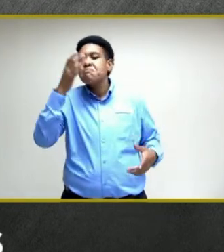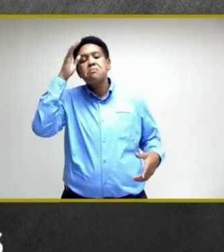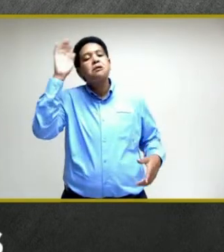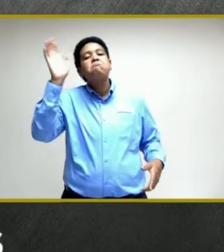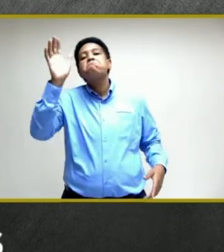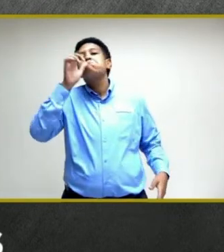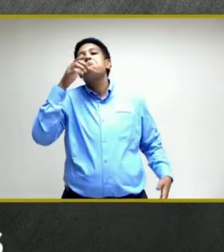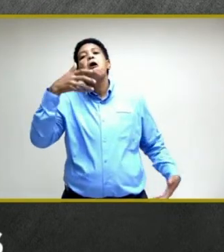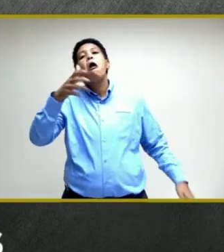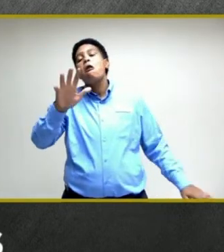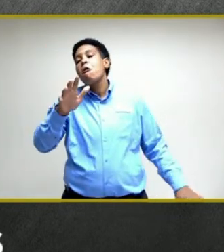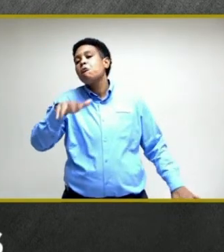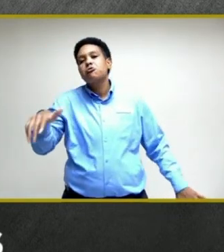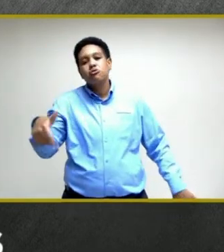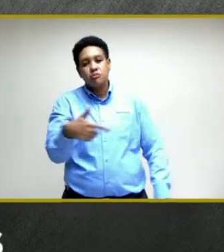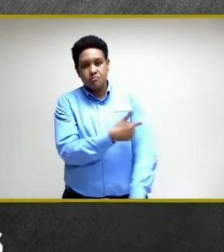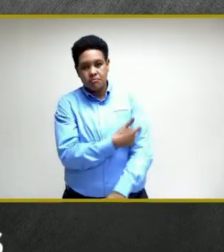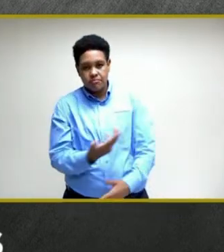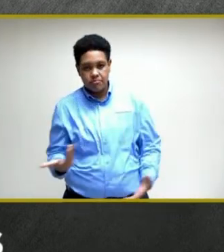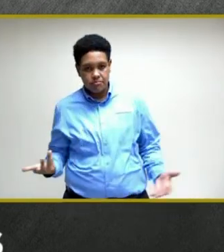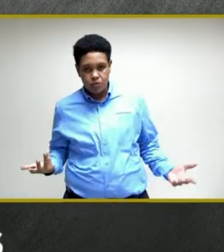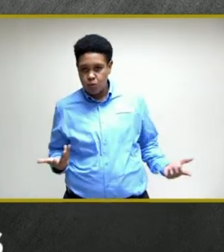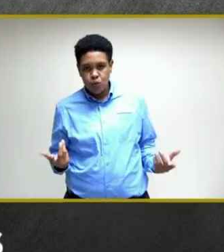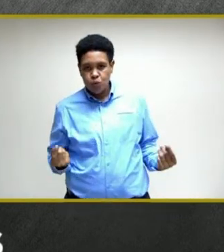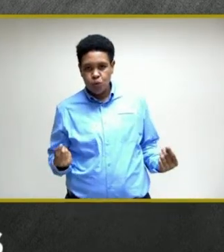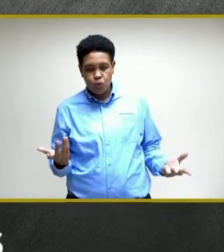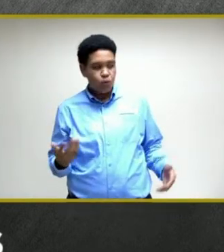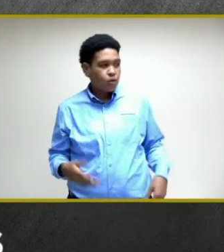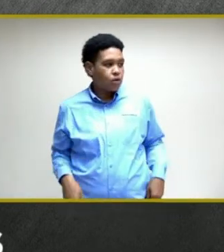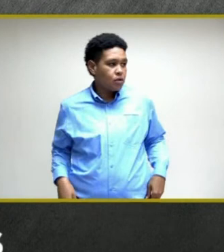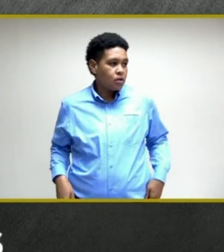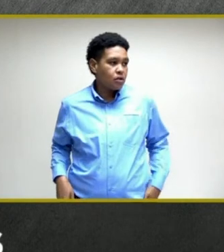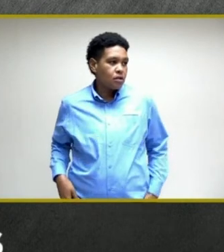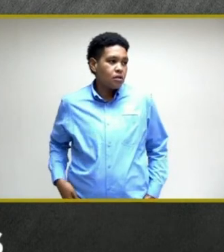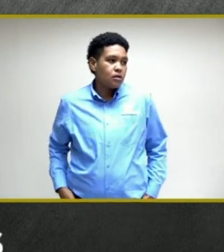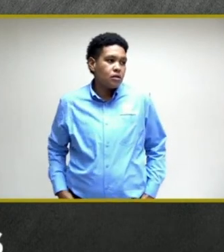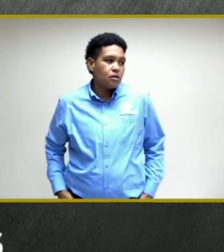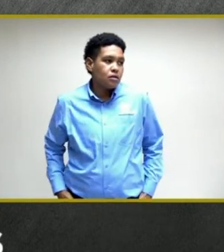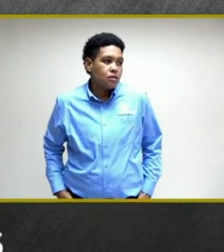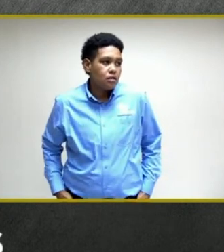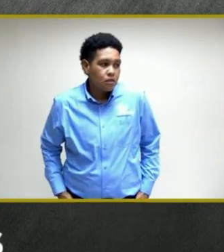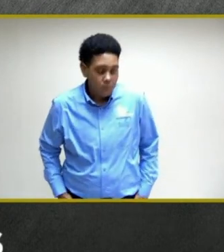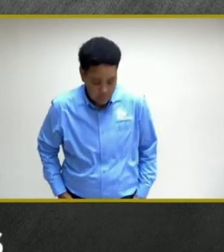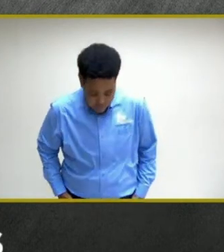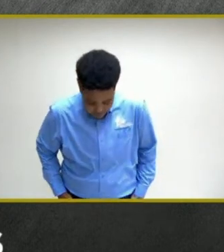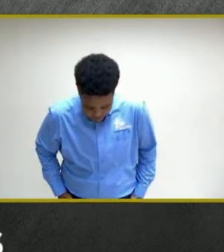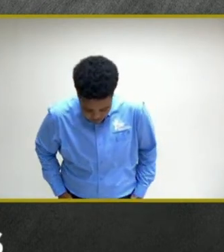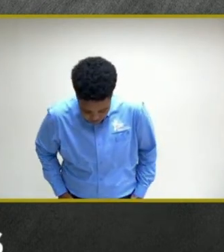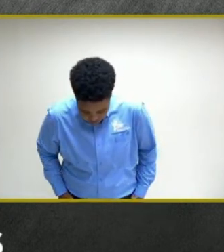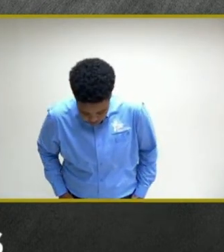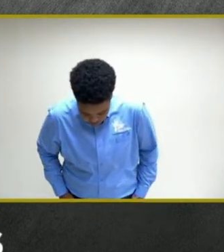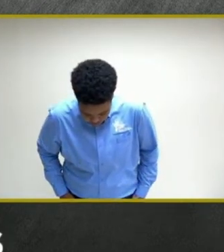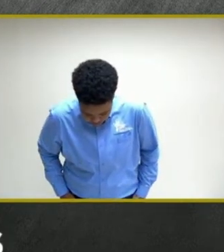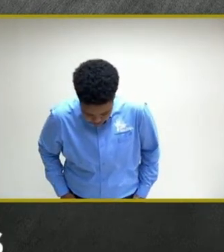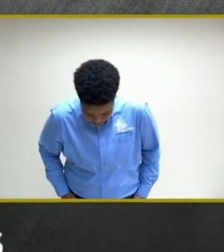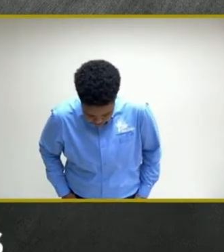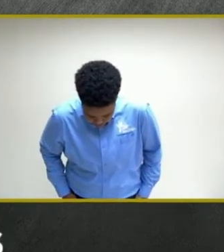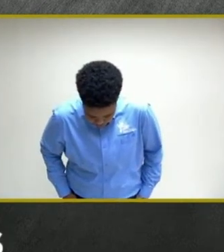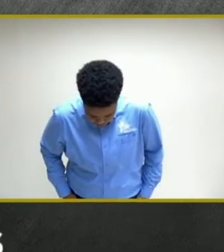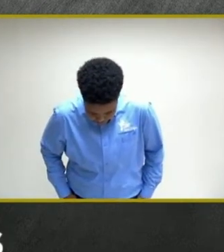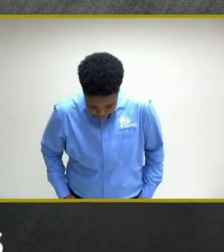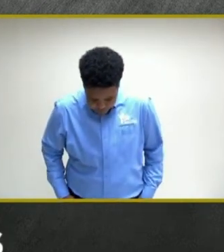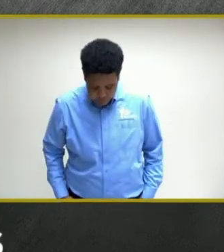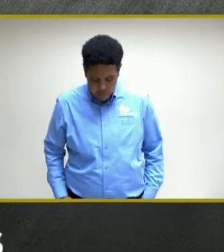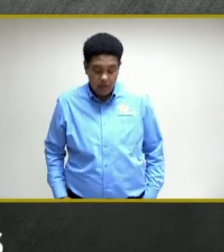on vaccination for whatever cause or reason? Is there going to be any risk